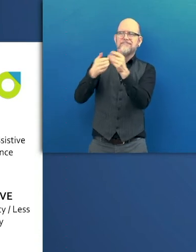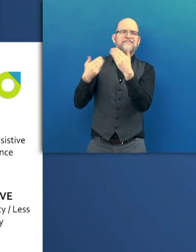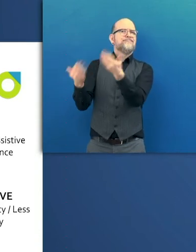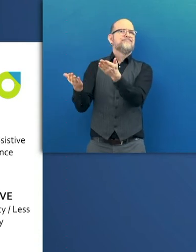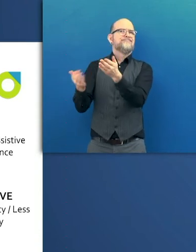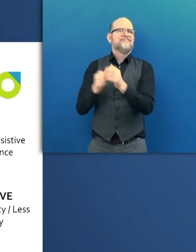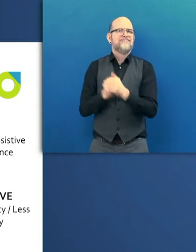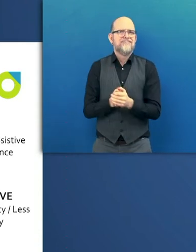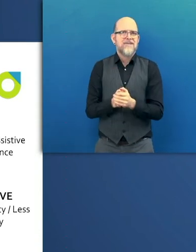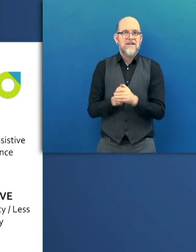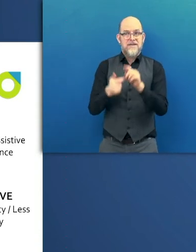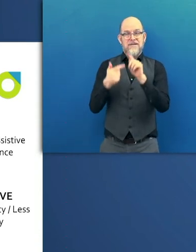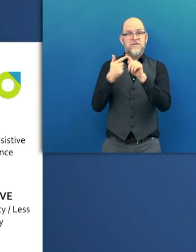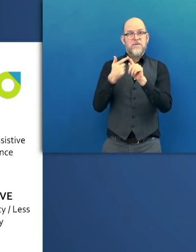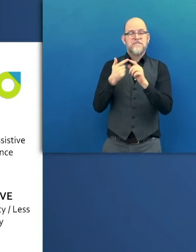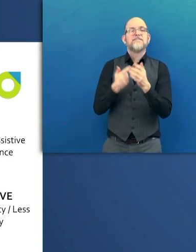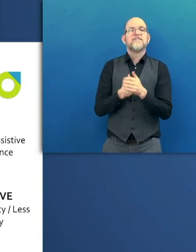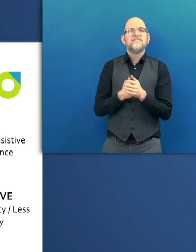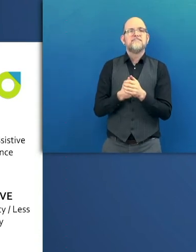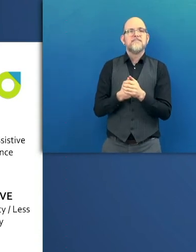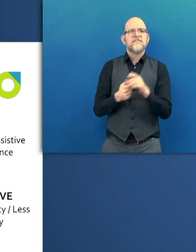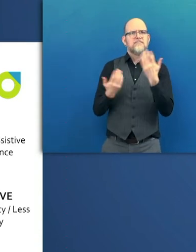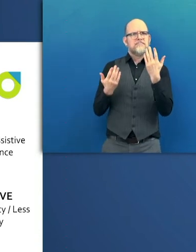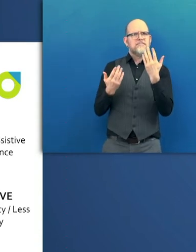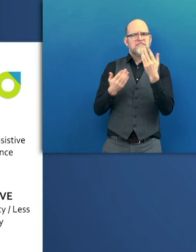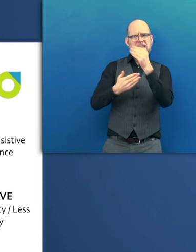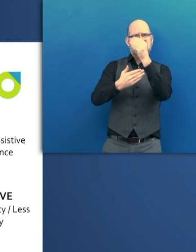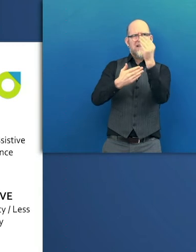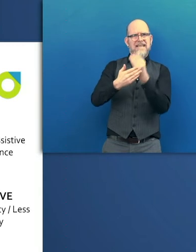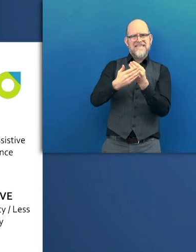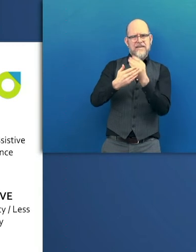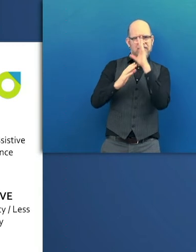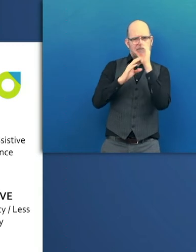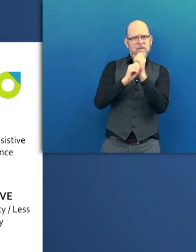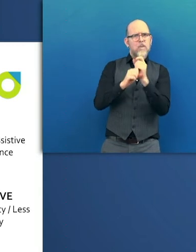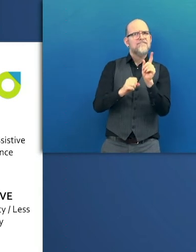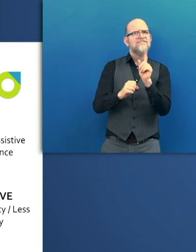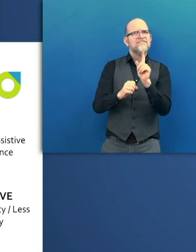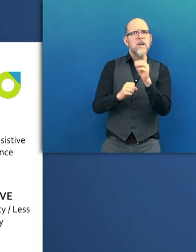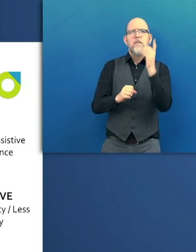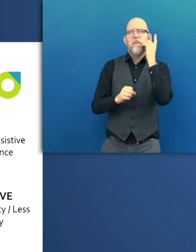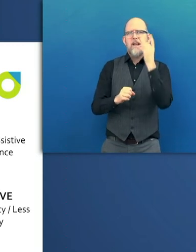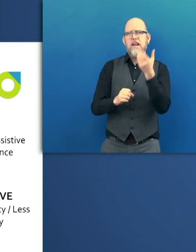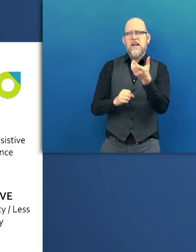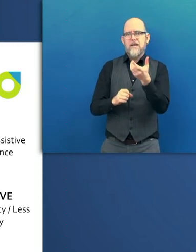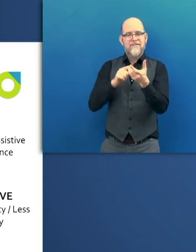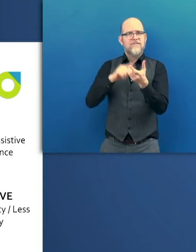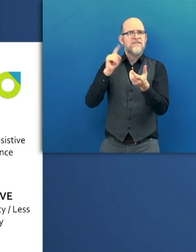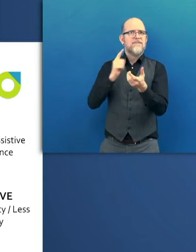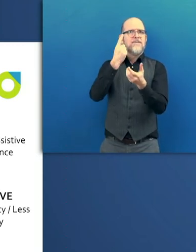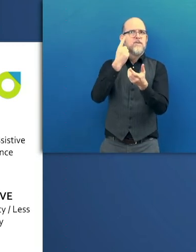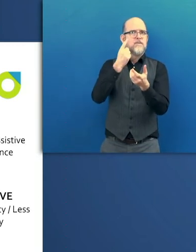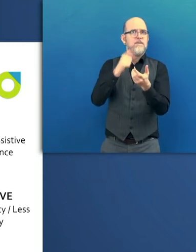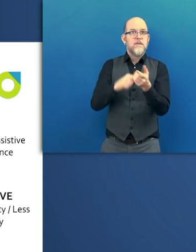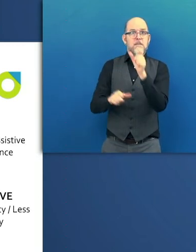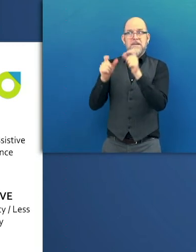assistive technology. The second design focus is a mobile-first responsive approach. As more and